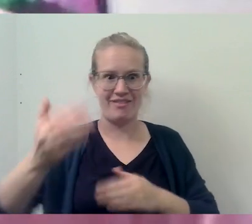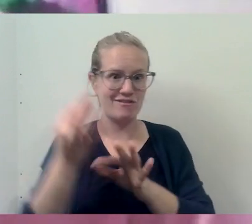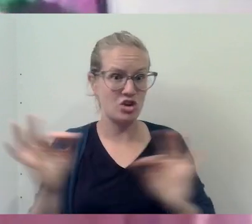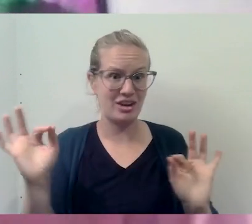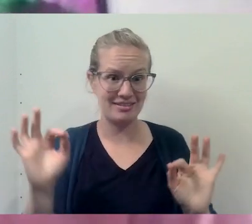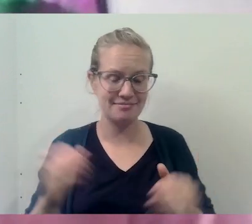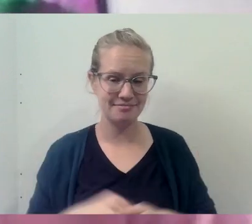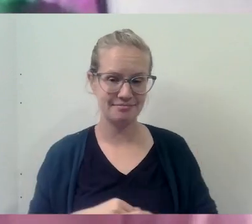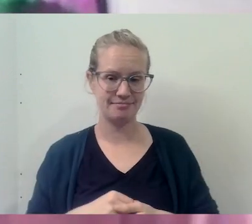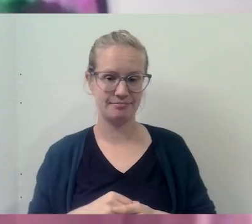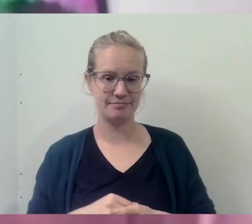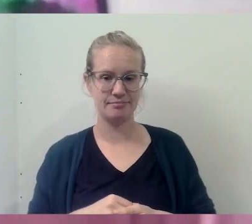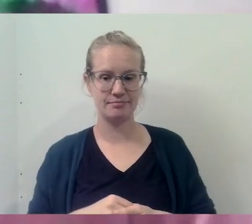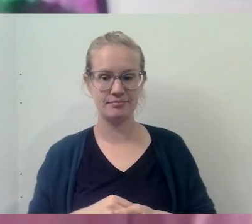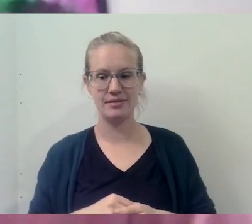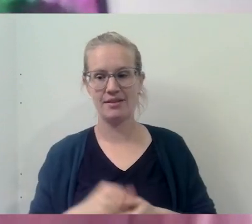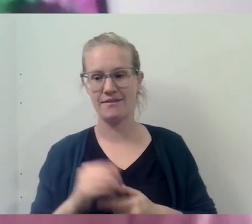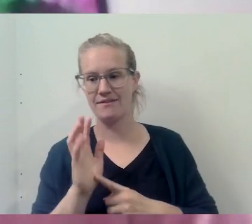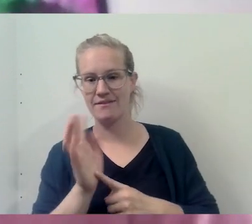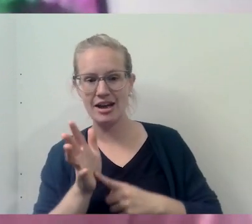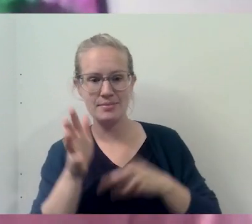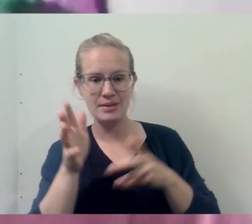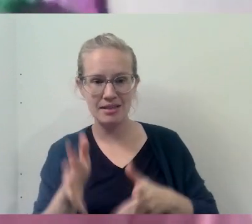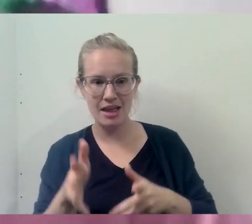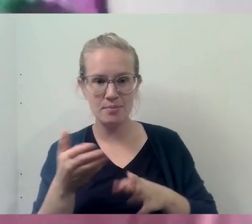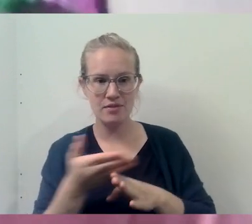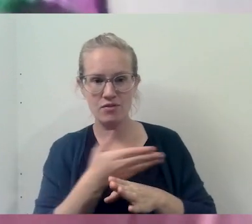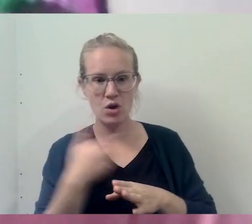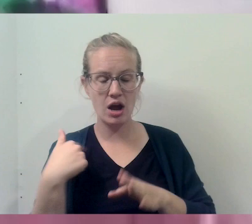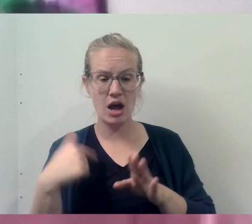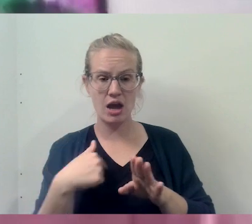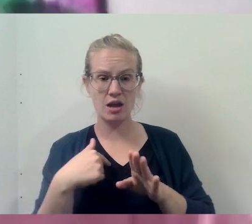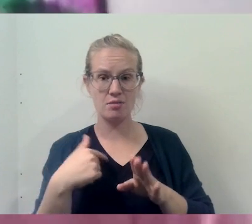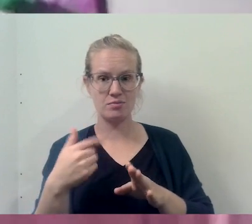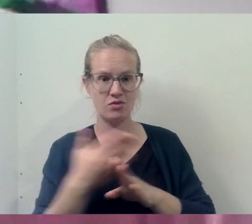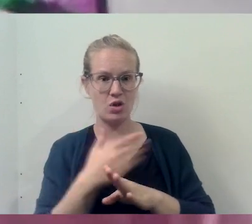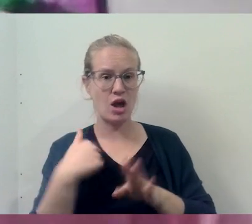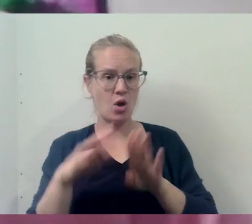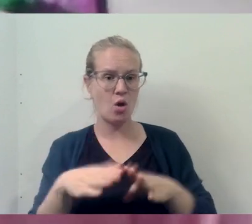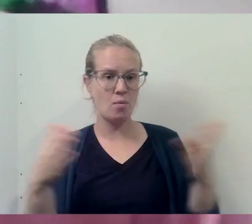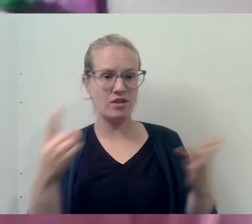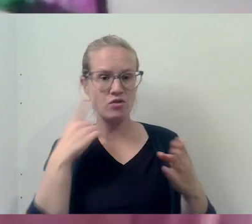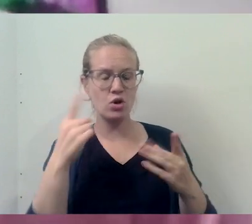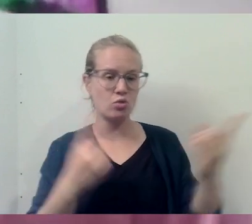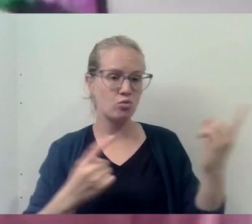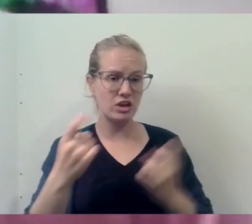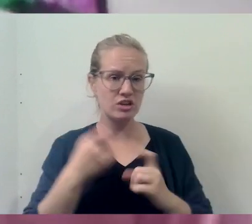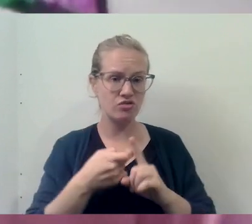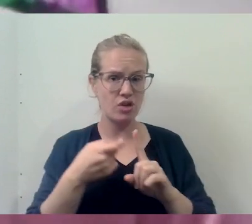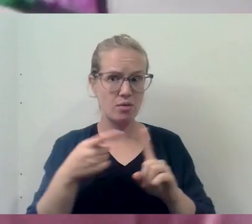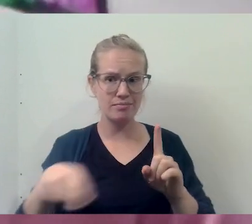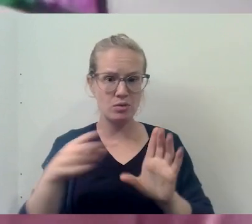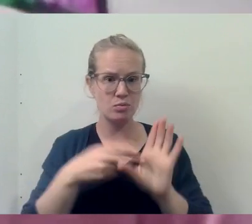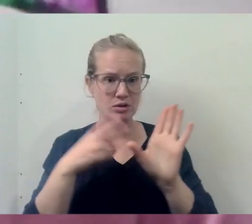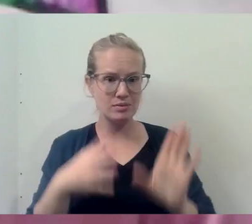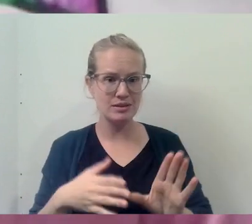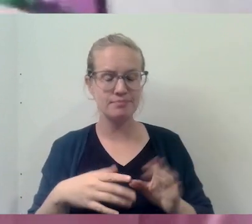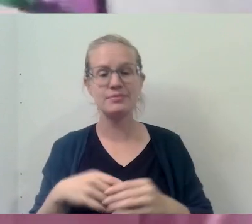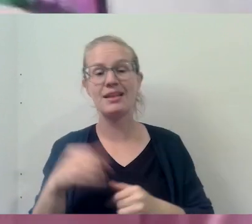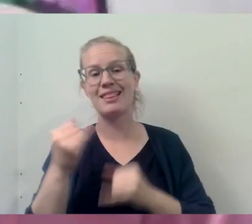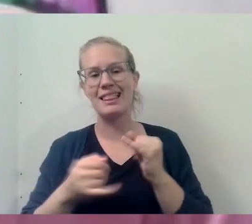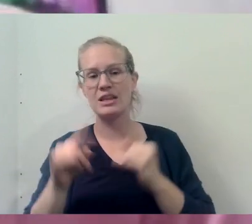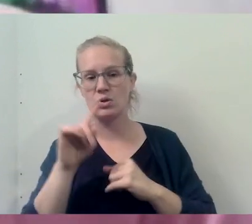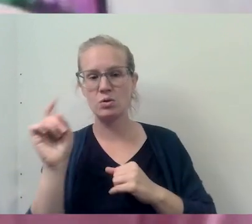Um, so we have about five more minutes before I open this up for questions from the participants. So this last